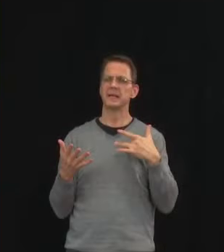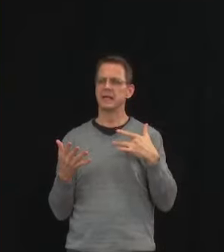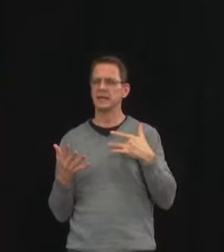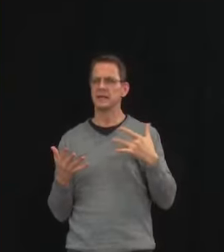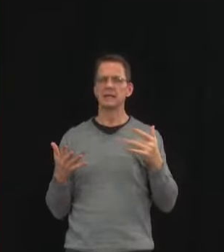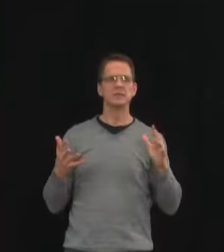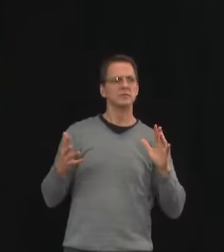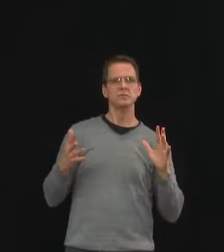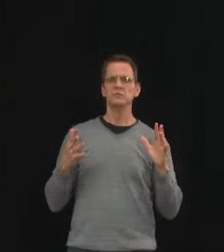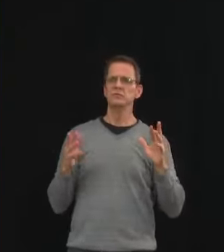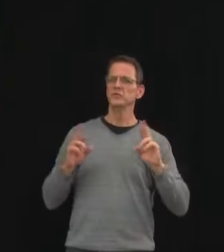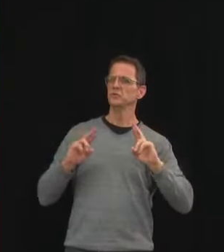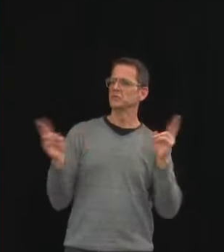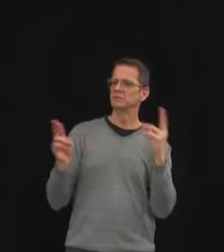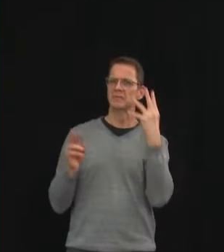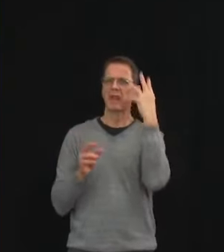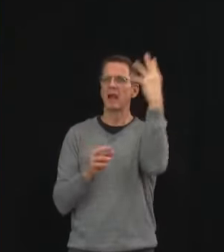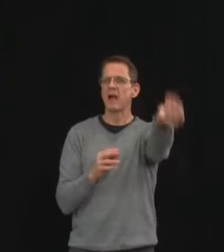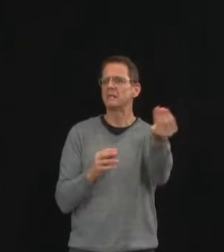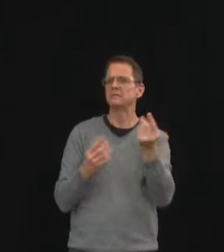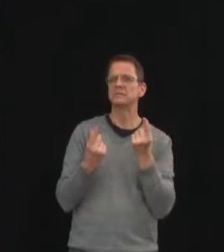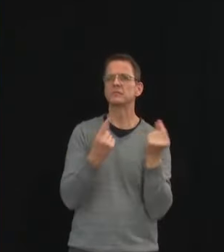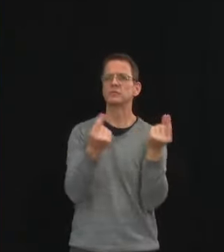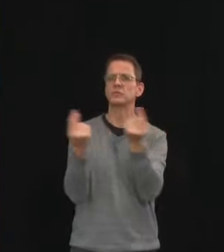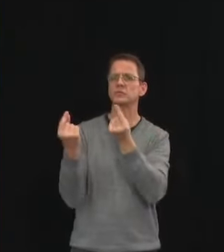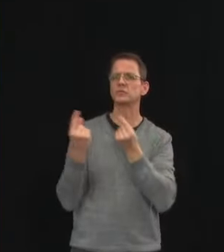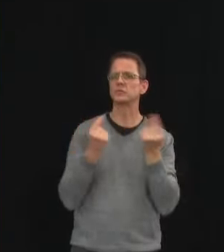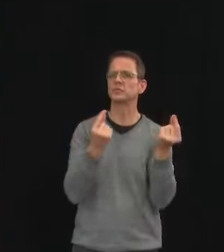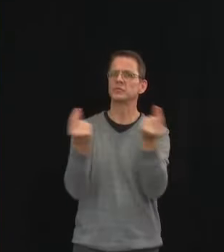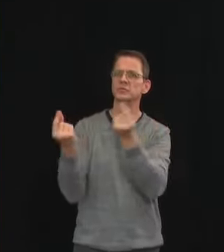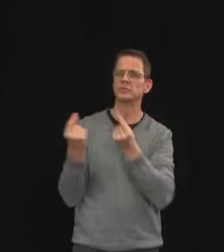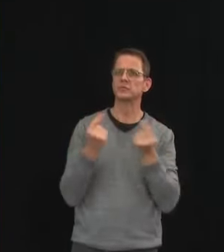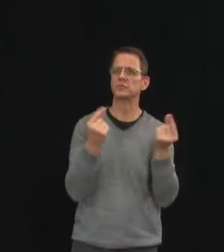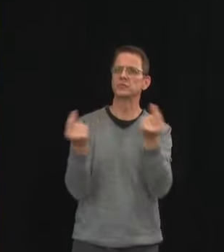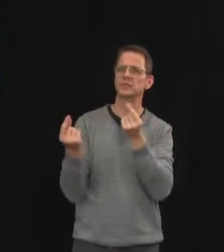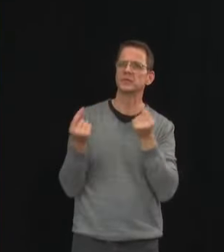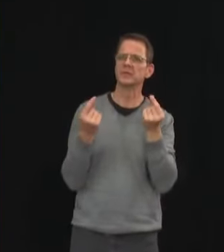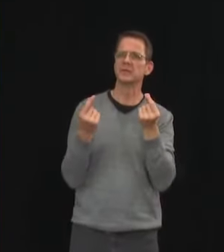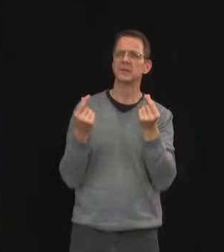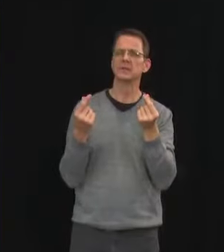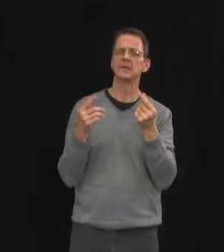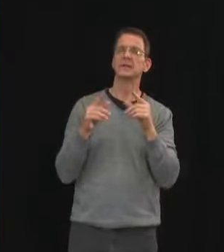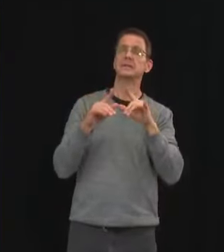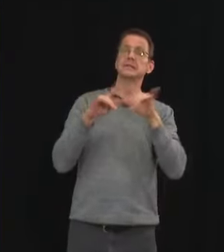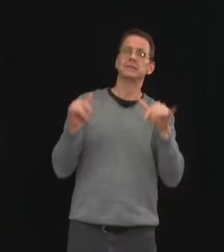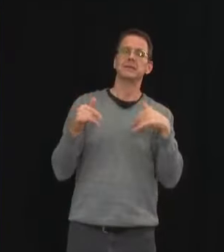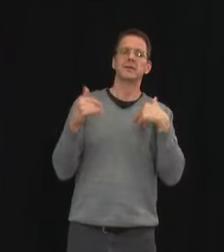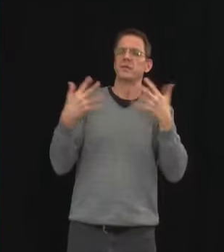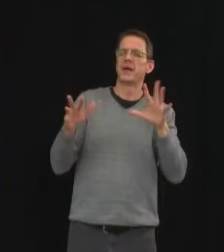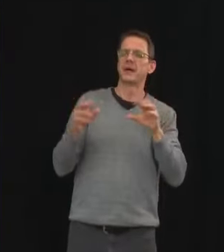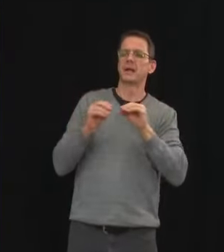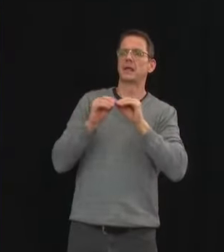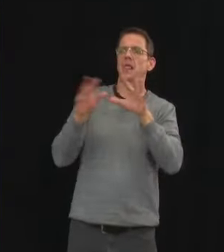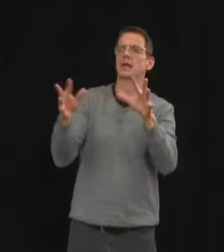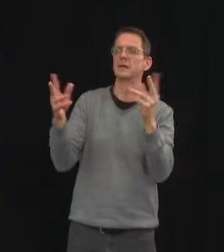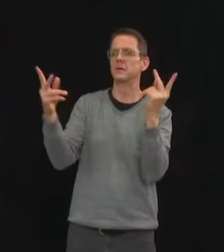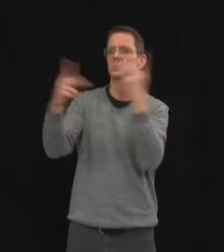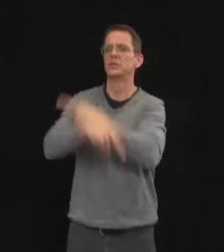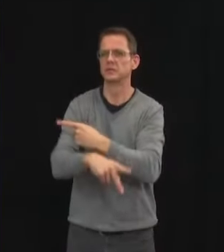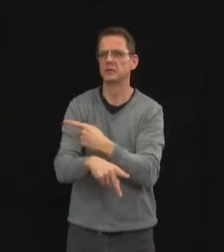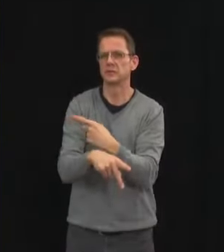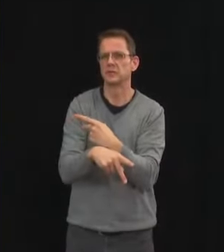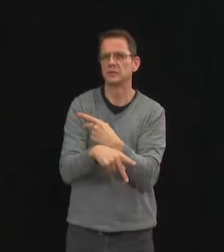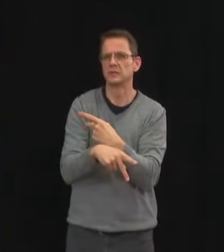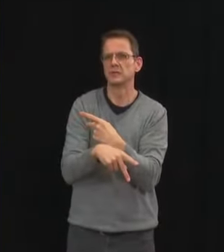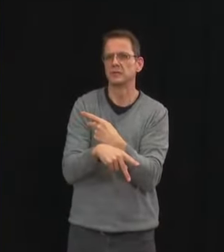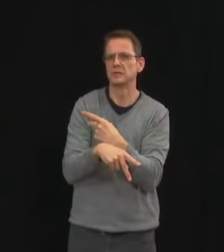And we're making two changes. First we're allowing libraries to open subject to a limit of 15% of fire code